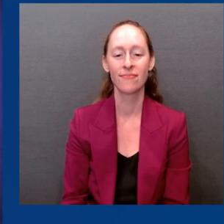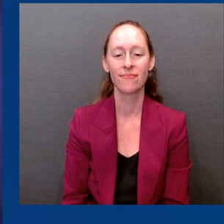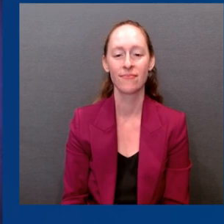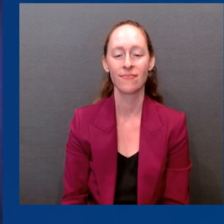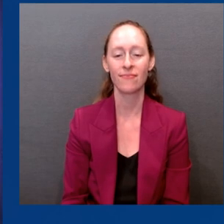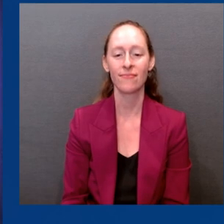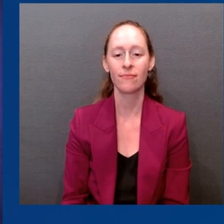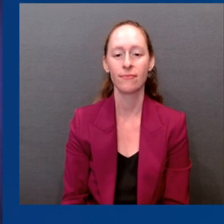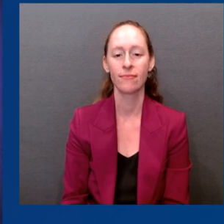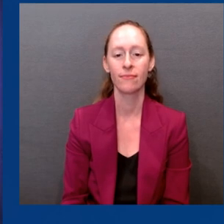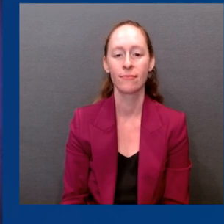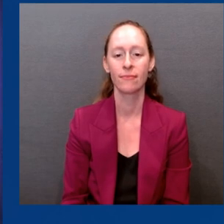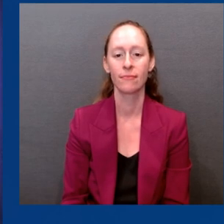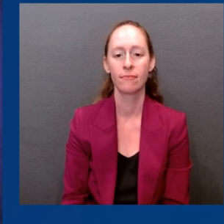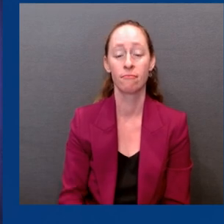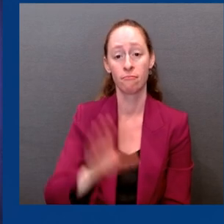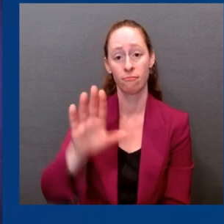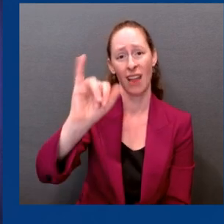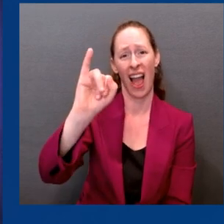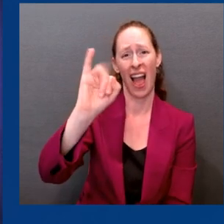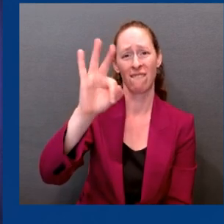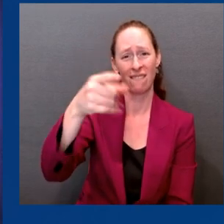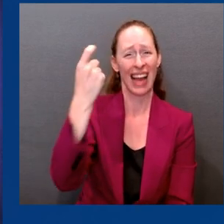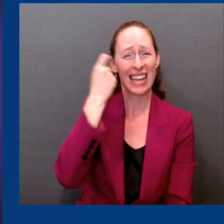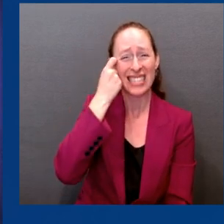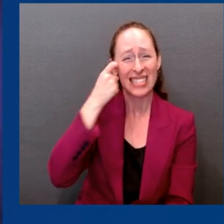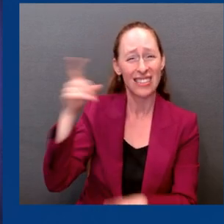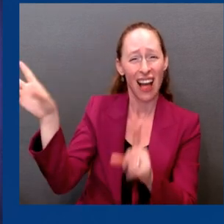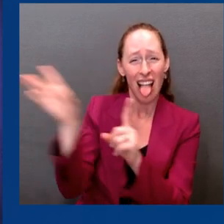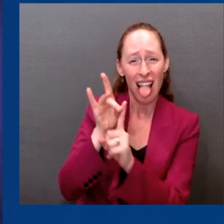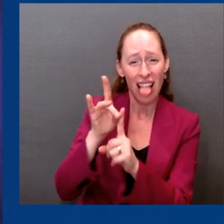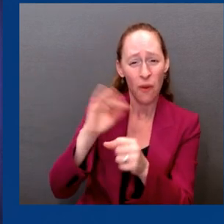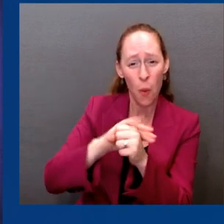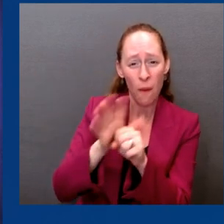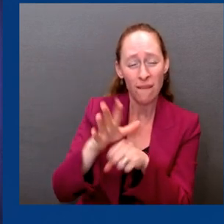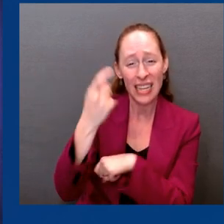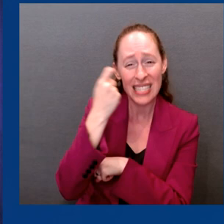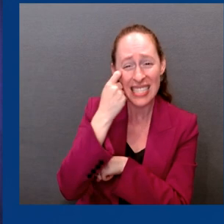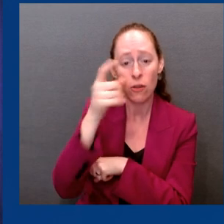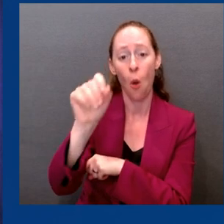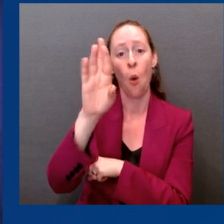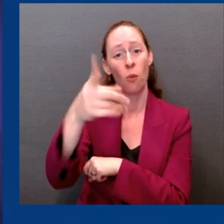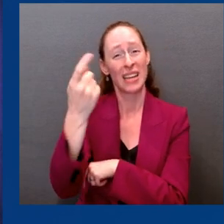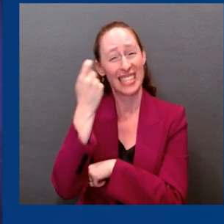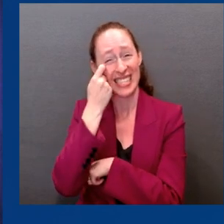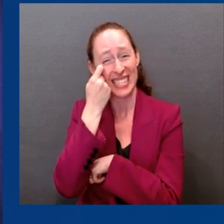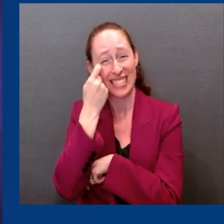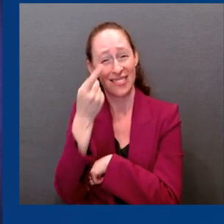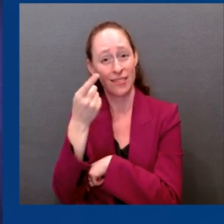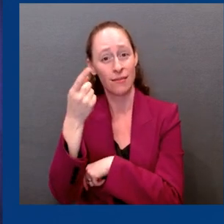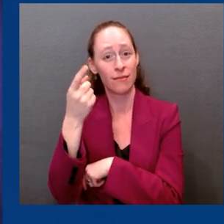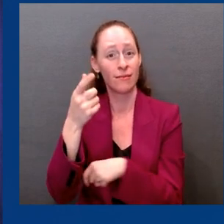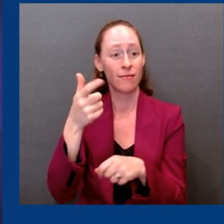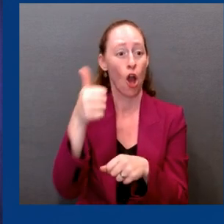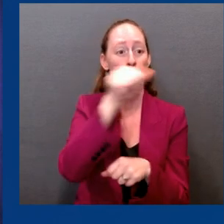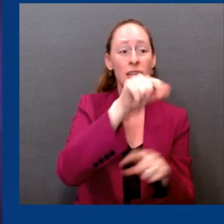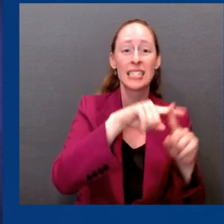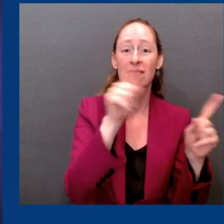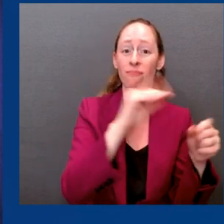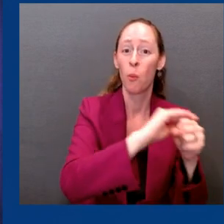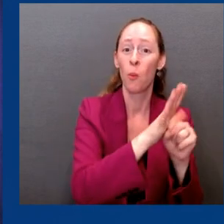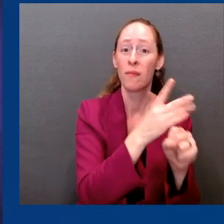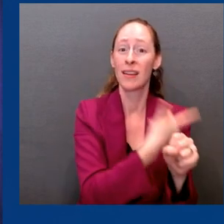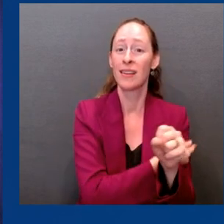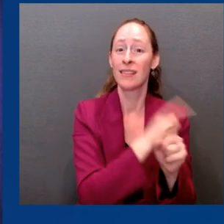we expect millions of people to get the shot this month as folks get back to school, get back to work, and get back into their